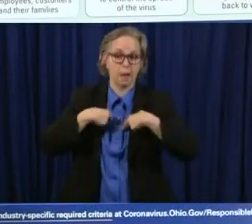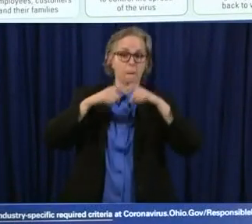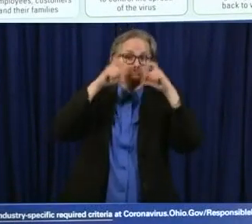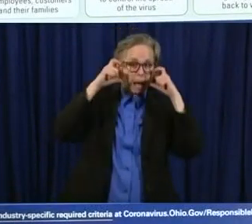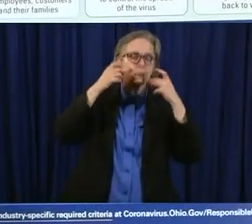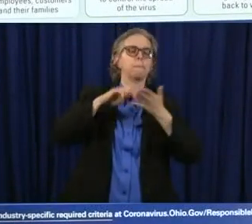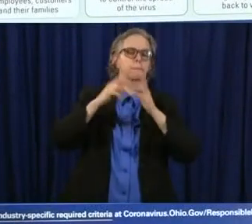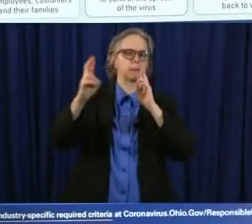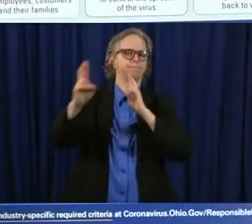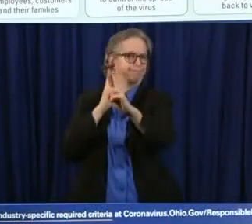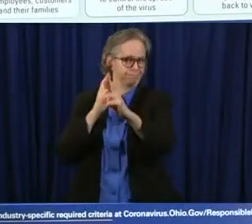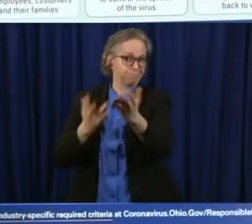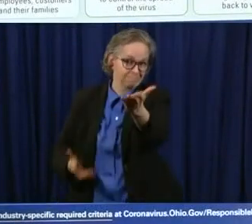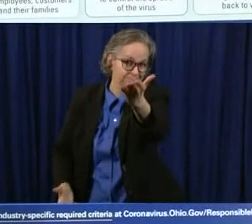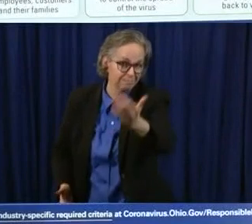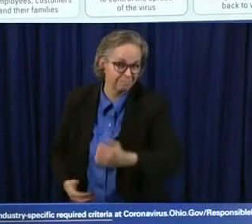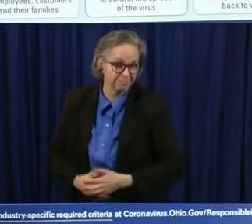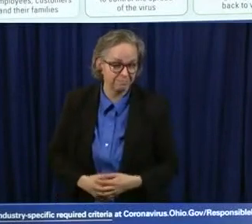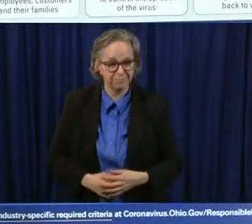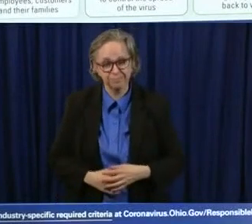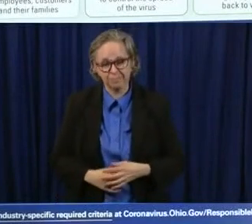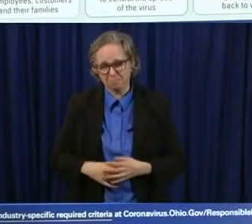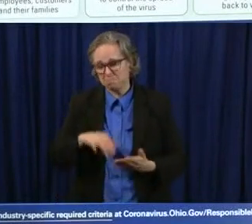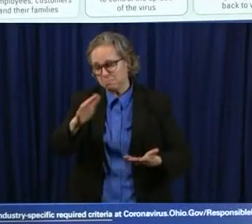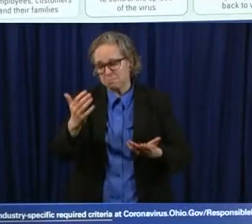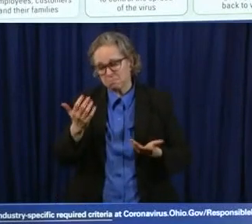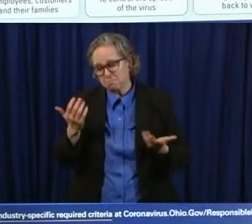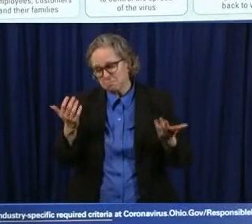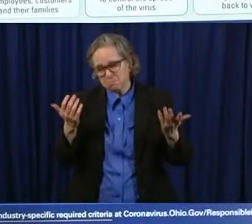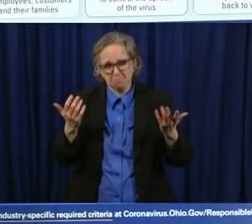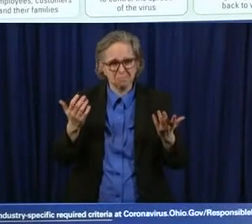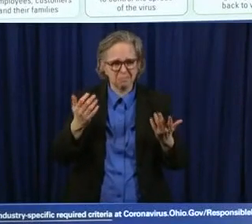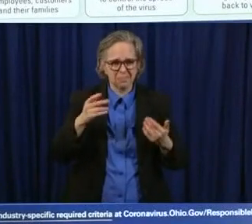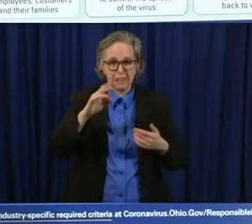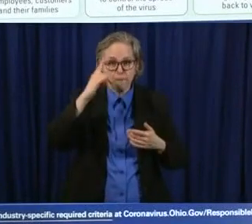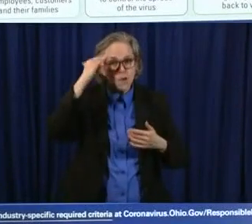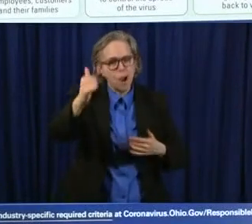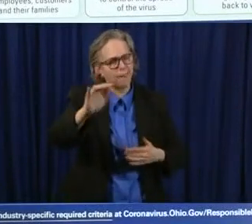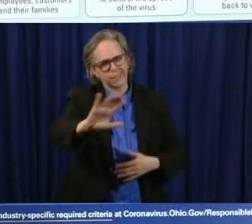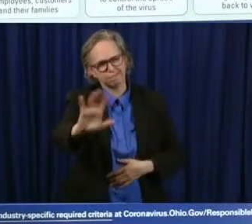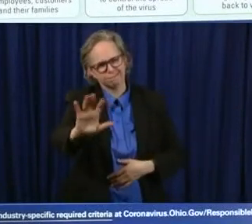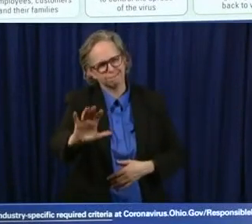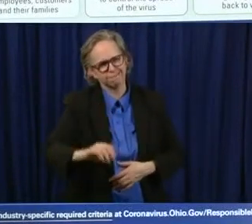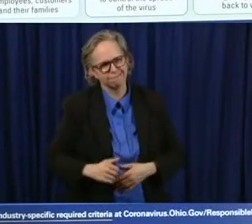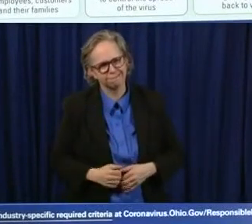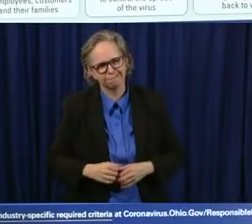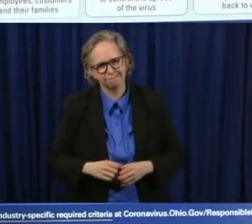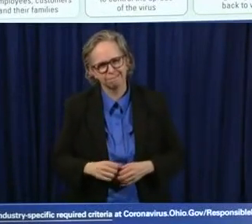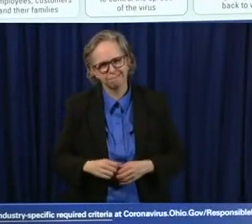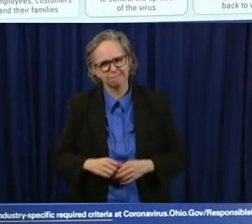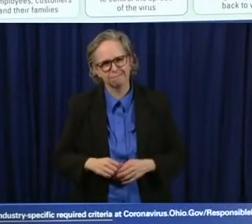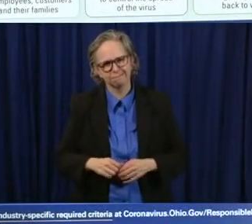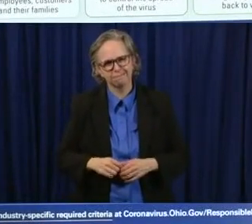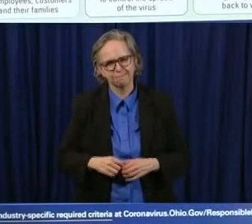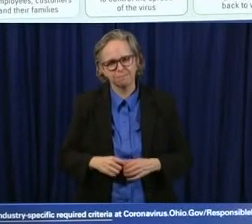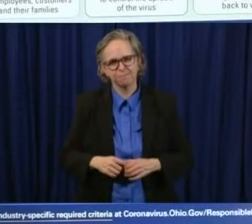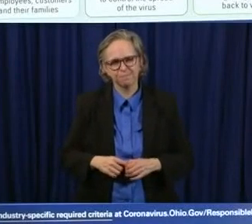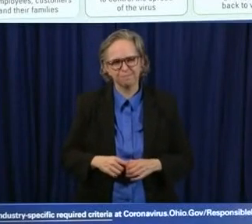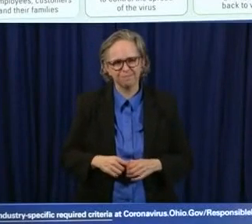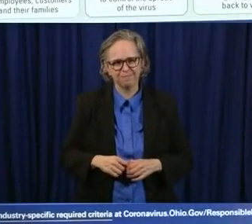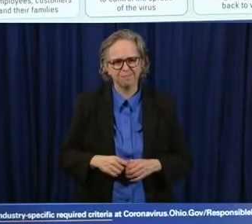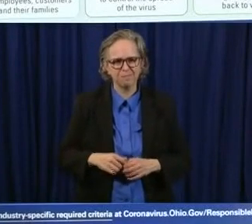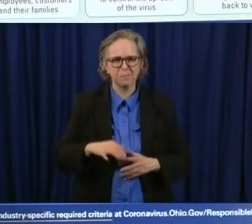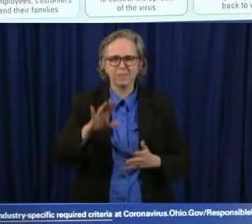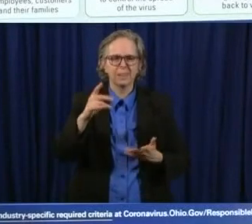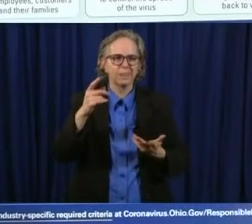it's not forever uh you know we're going to get back to the point where you're not going to be wearing these and you're not going to wear them when you go into a store we're just